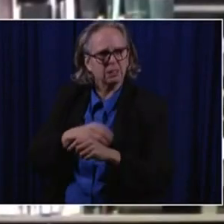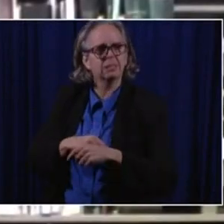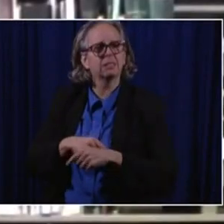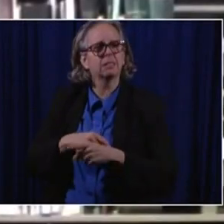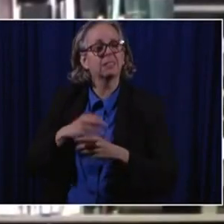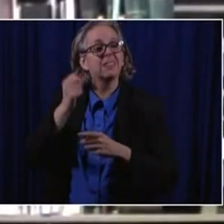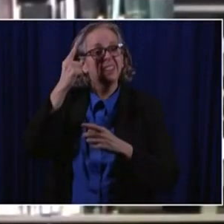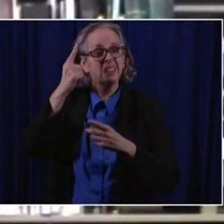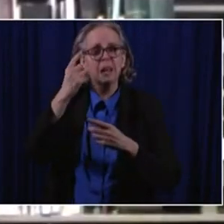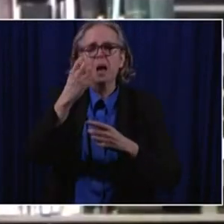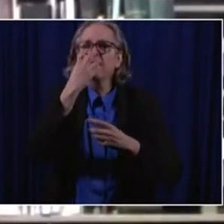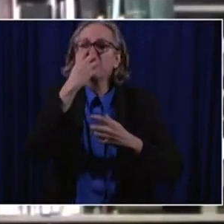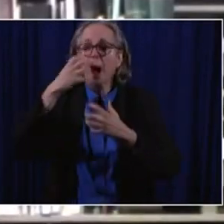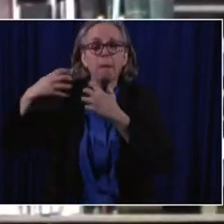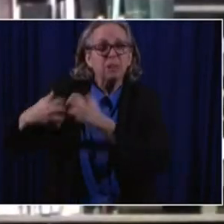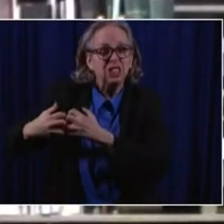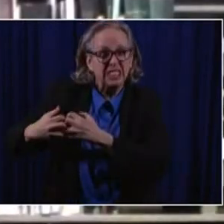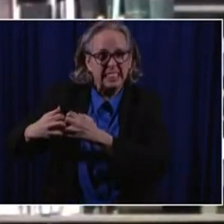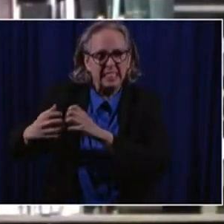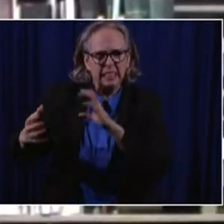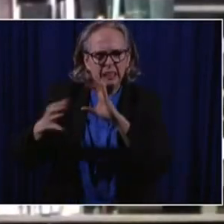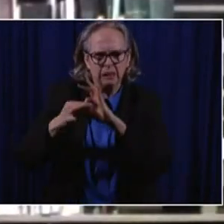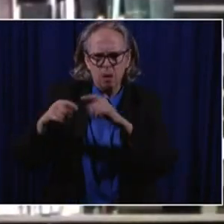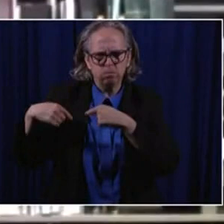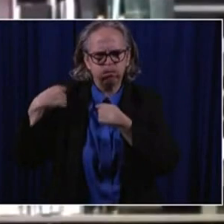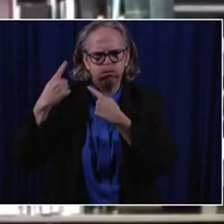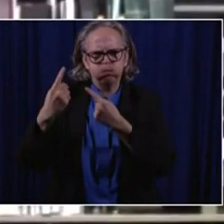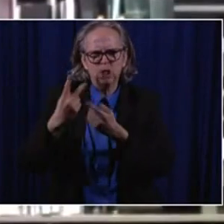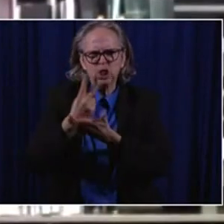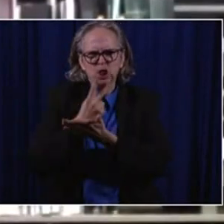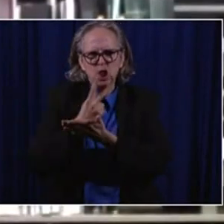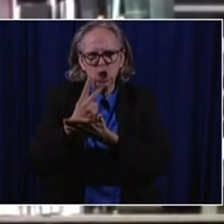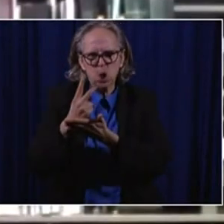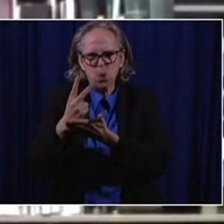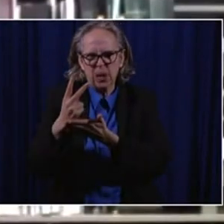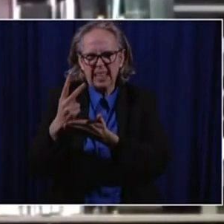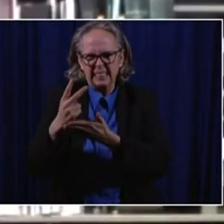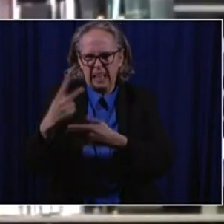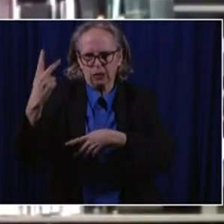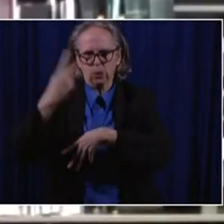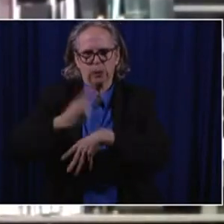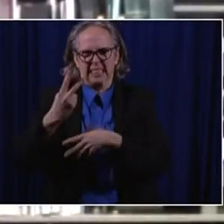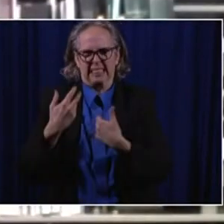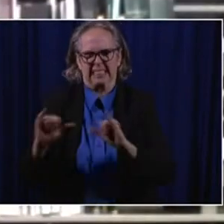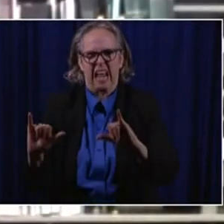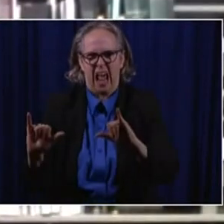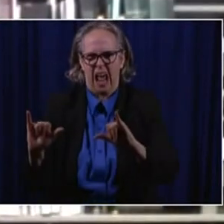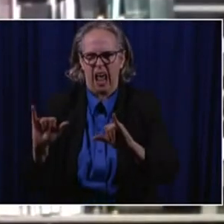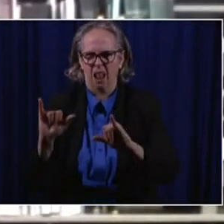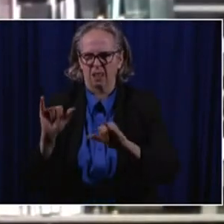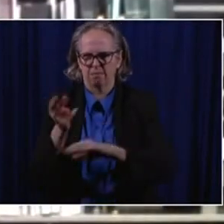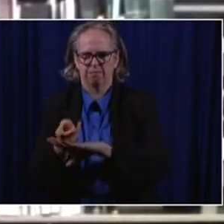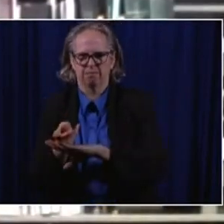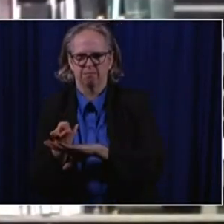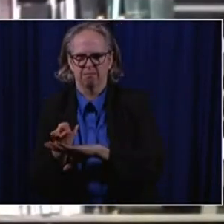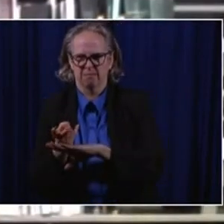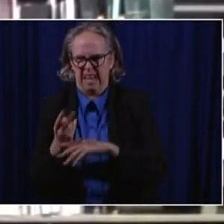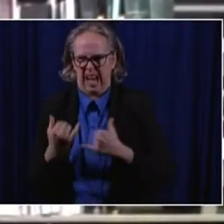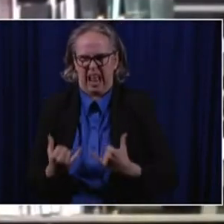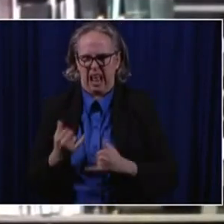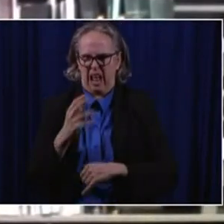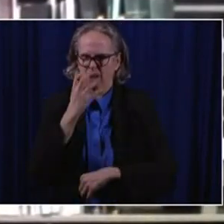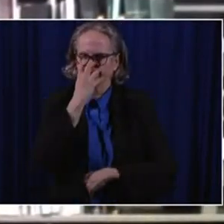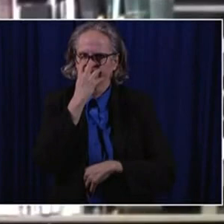two weeks and two days, uh, post when everything happened. Um, you know,